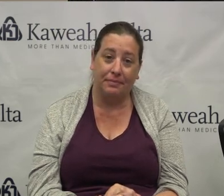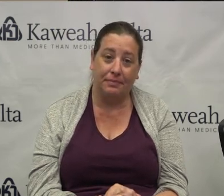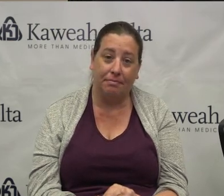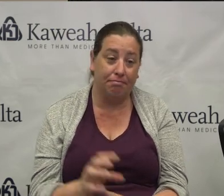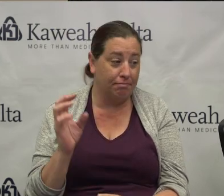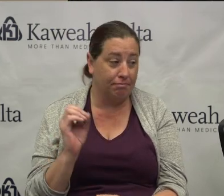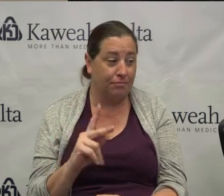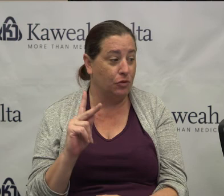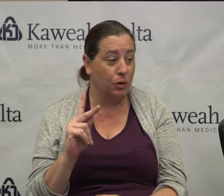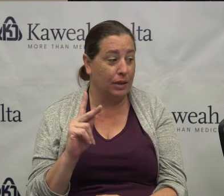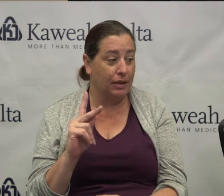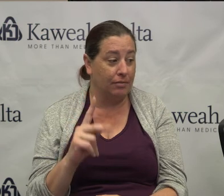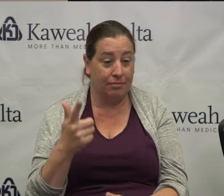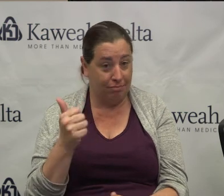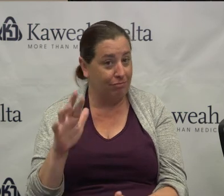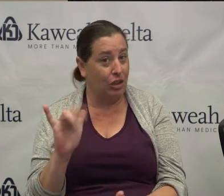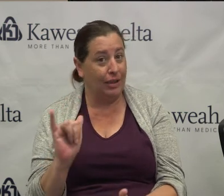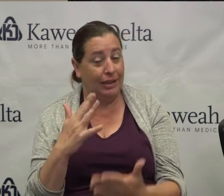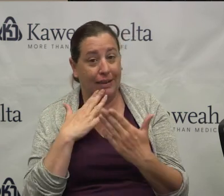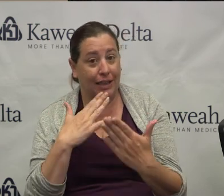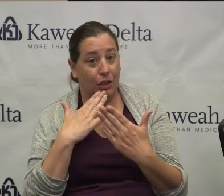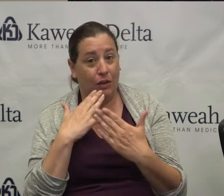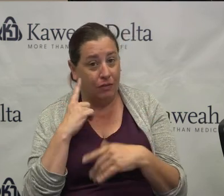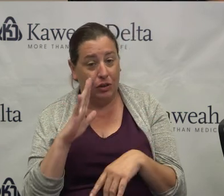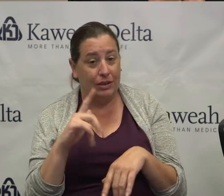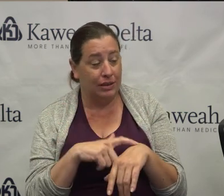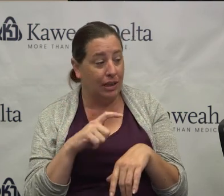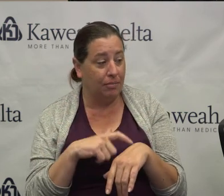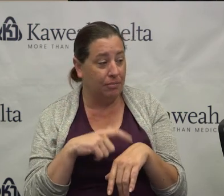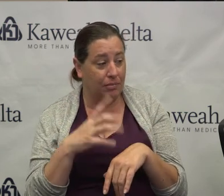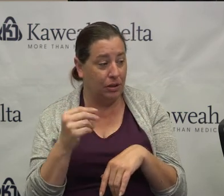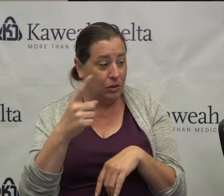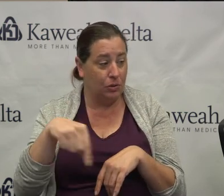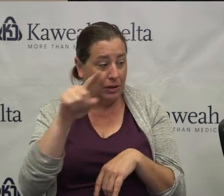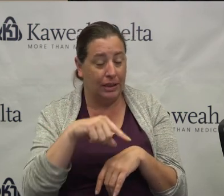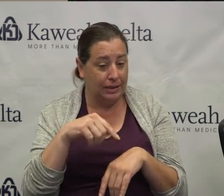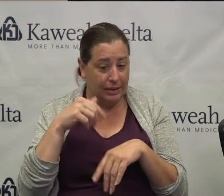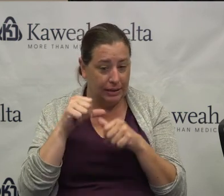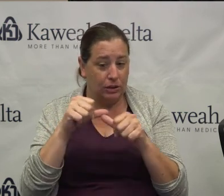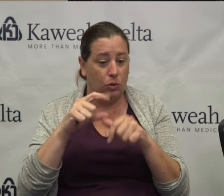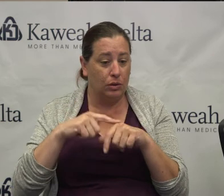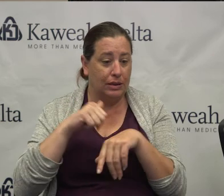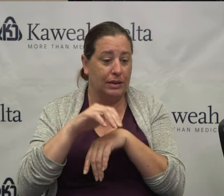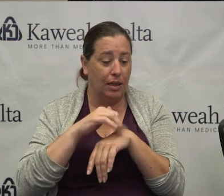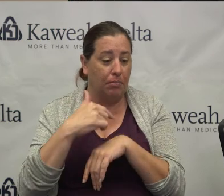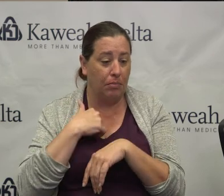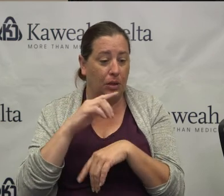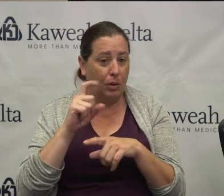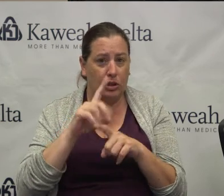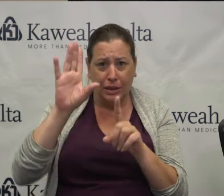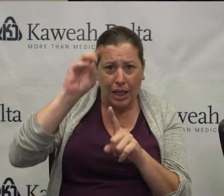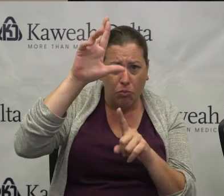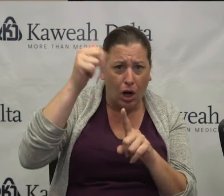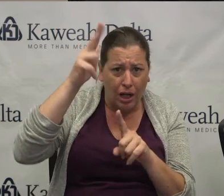Okay, so Gary, thank you for your time. all right. Thanks, Deb. You guys continue to send me questions, and some of you are- Yes.